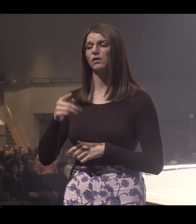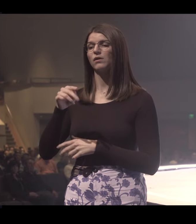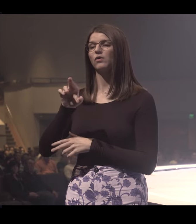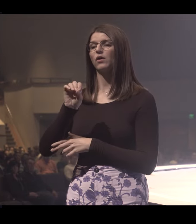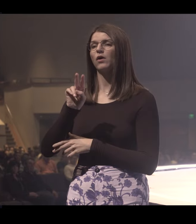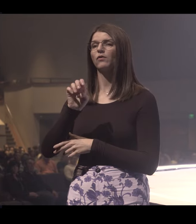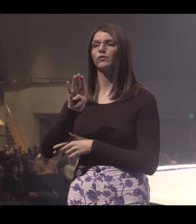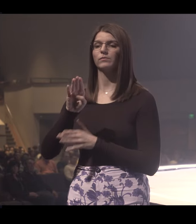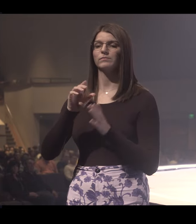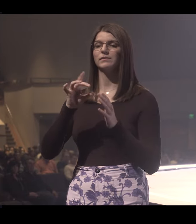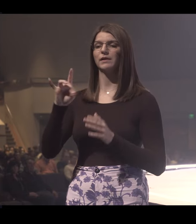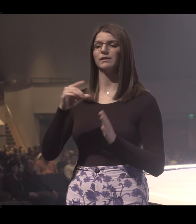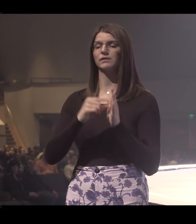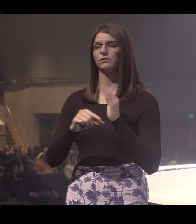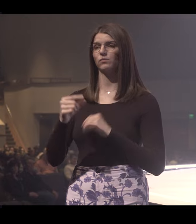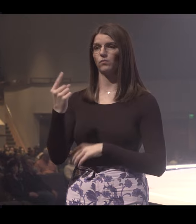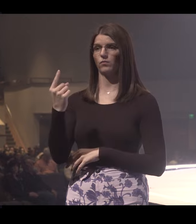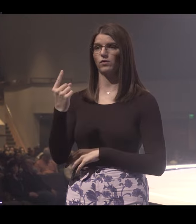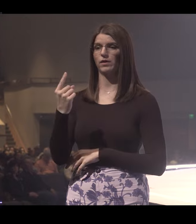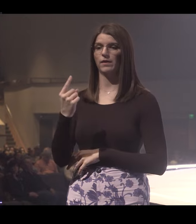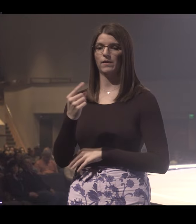Proverbs 18.1 says this,